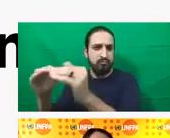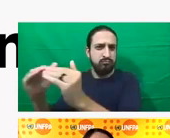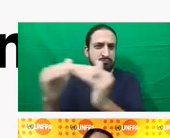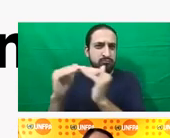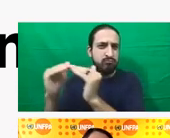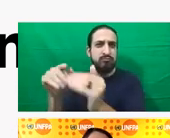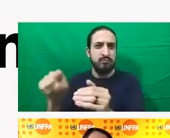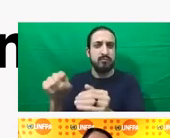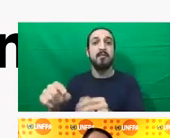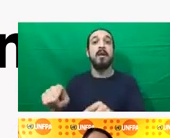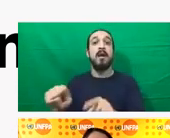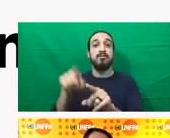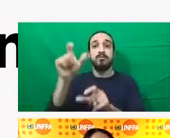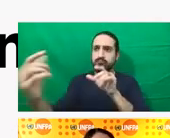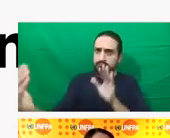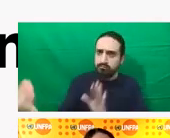to Dr. Julita. Thanks.